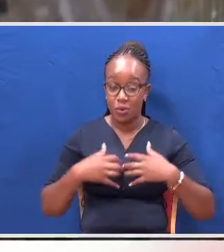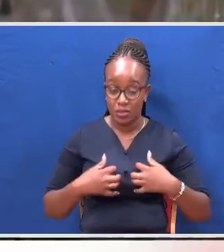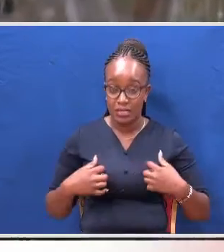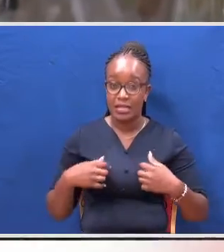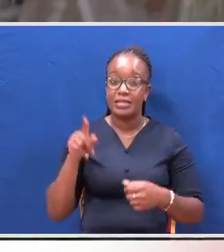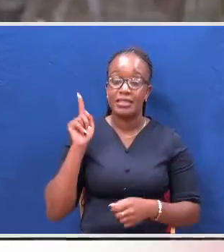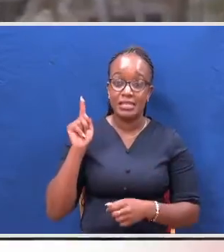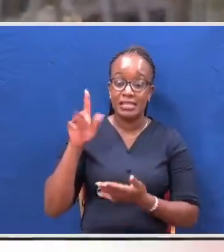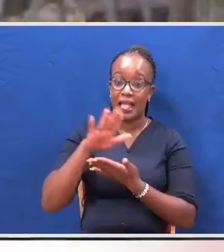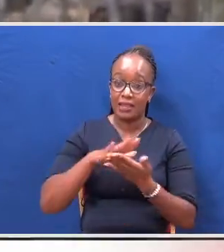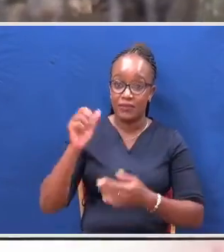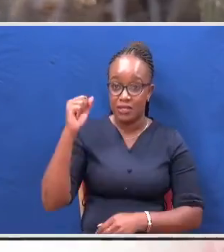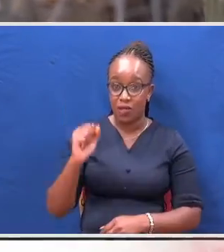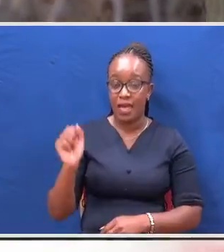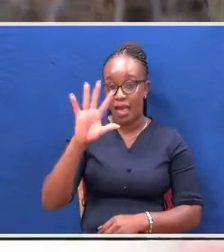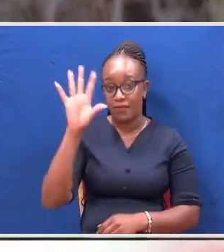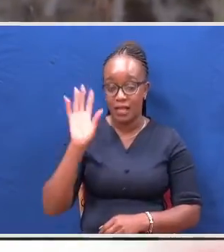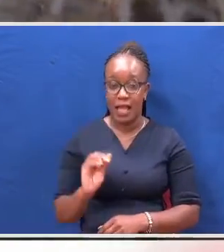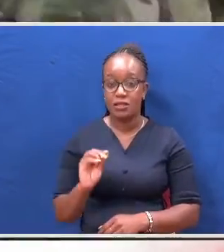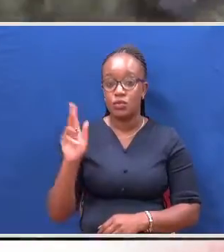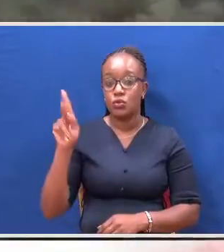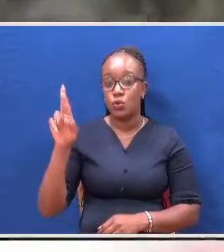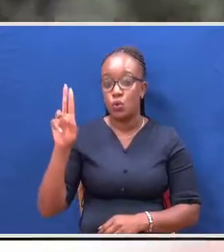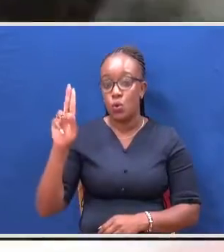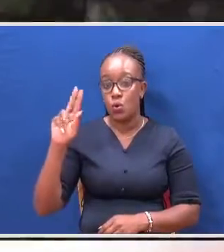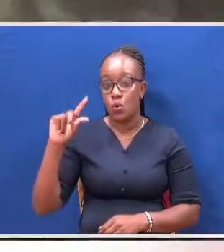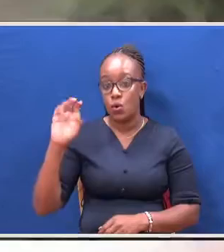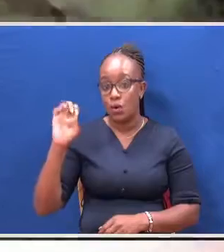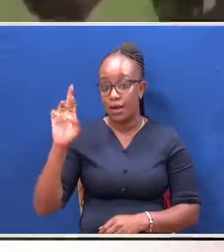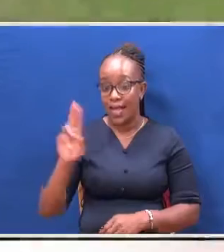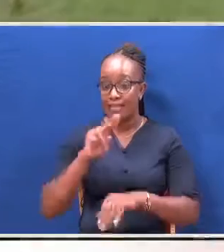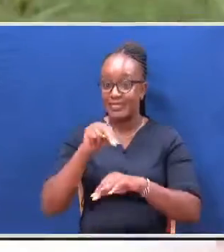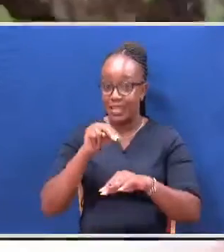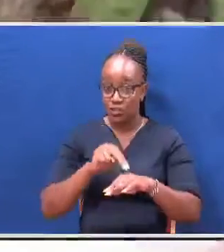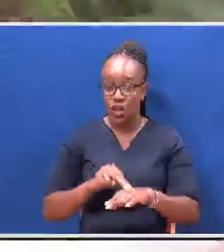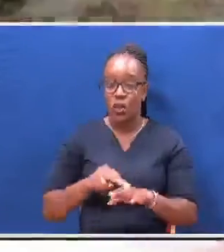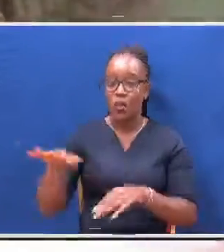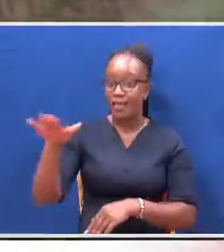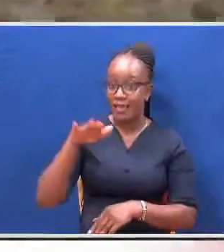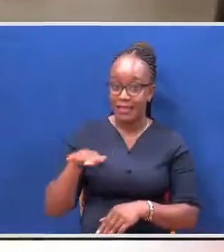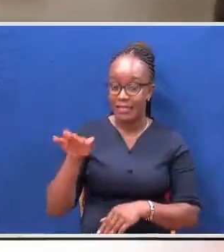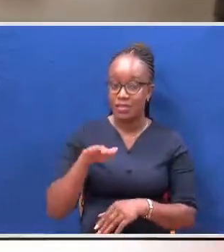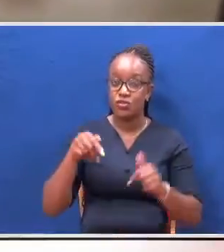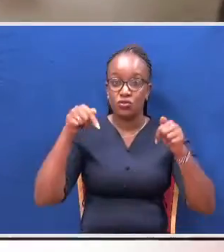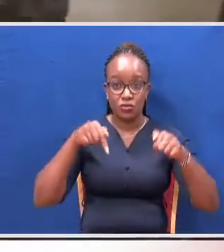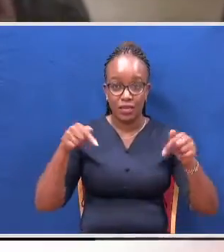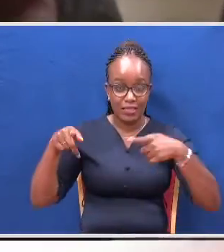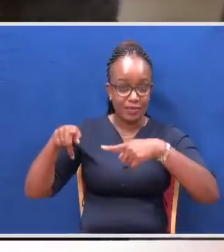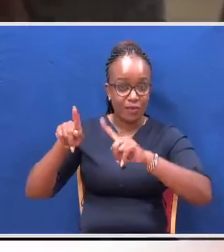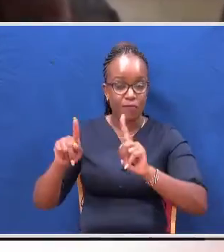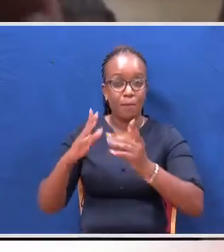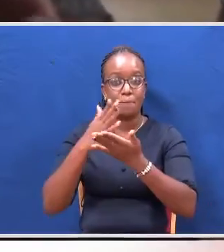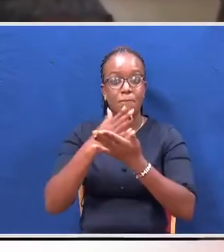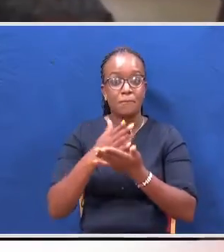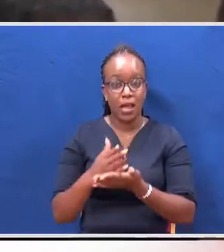africa's flagship kruger national park today late sam kabele and hakulig who form part of the